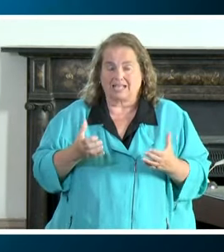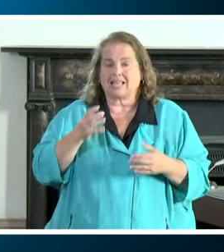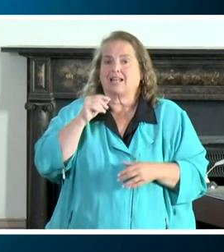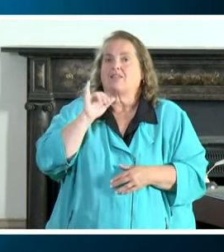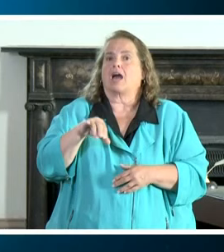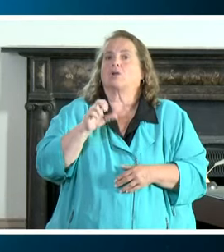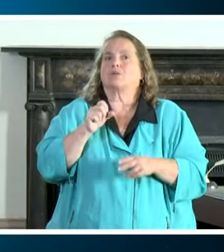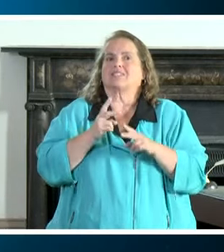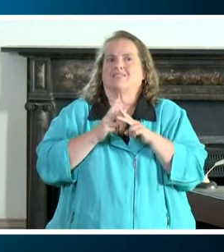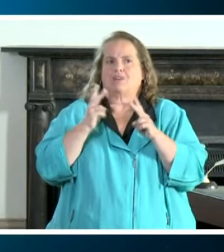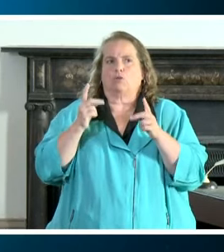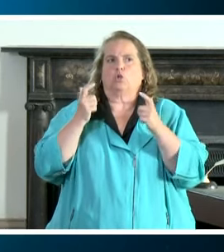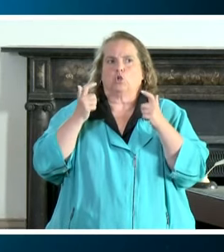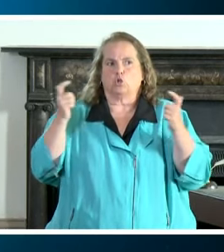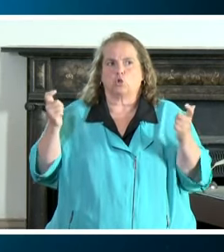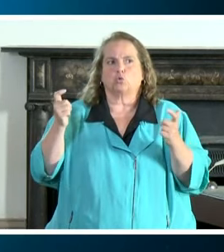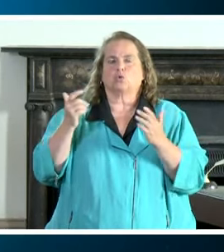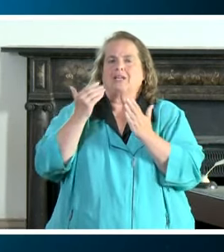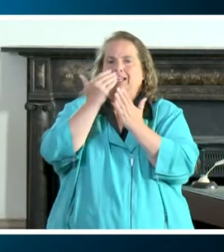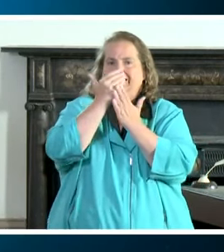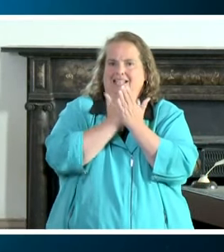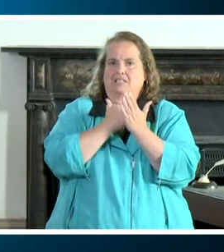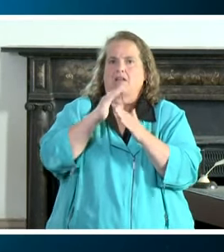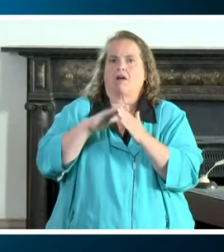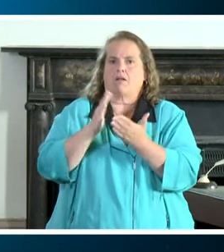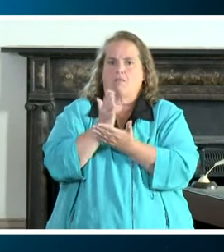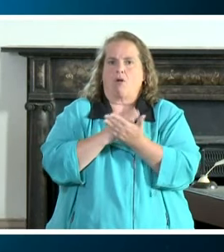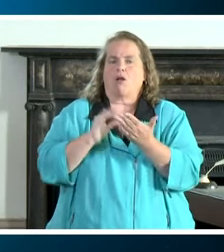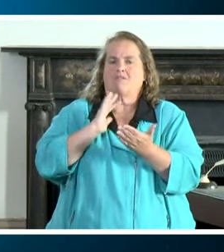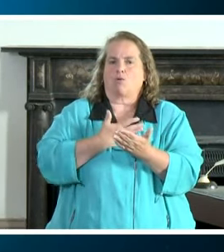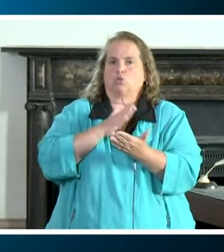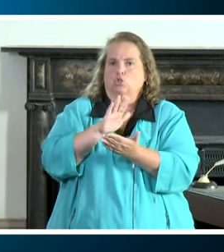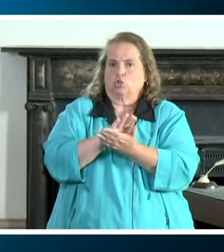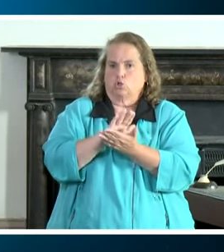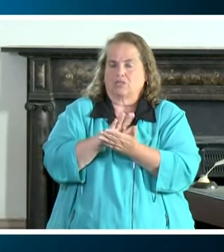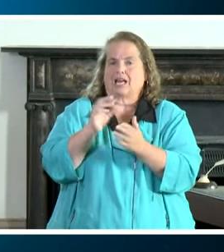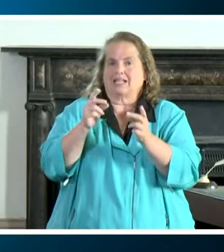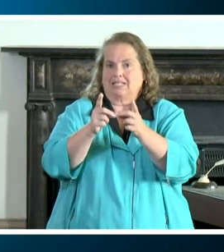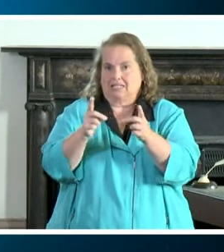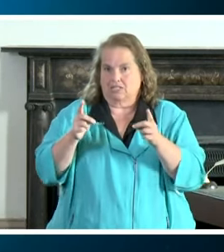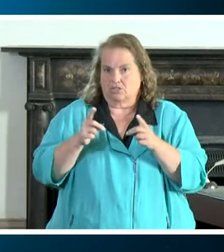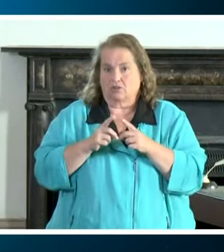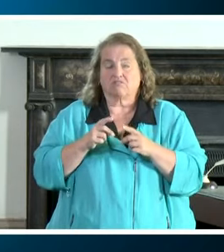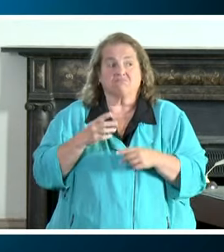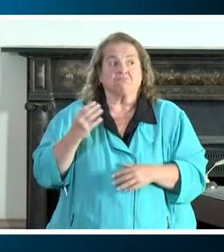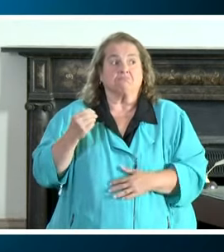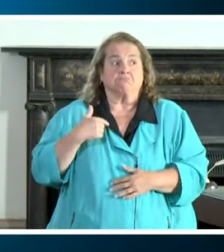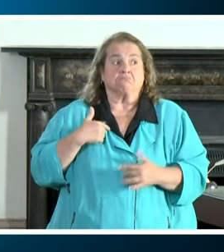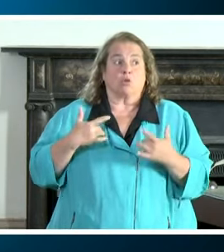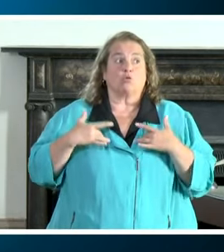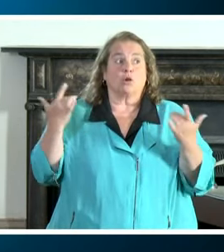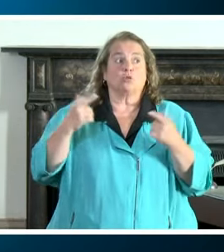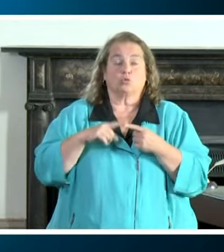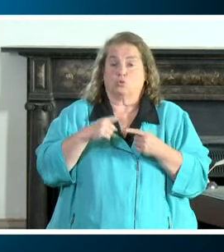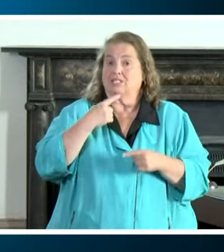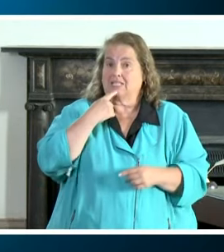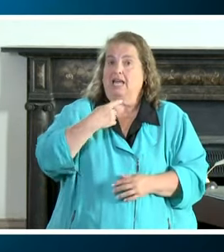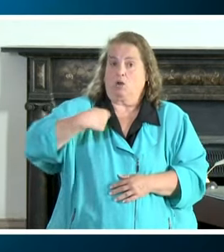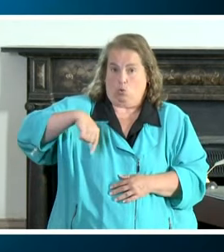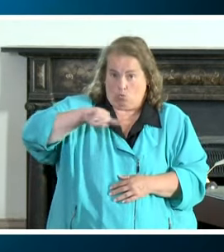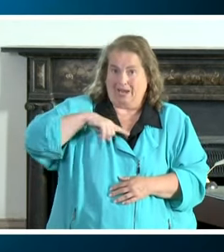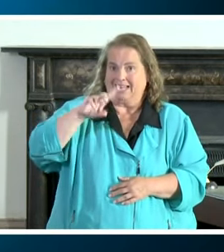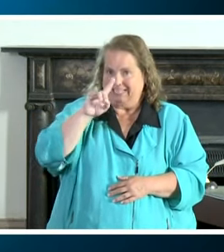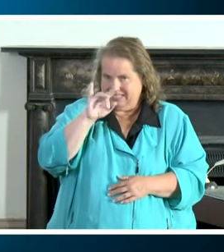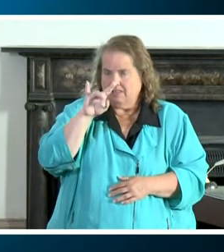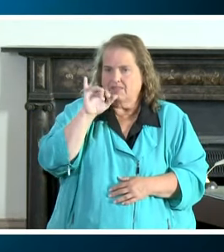was a very huge lift on the part of our schools and districts and i'm pleased to say that we did that we being